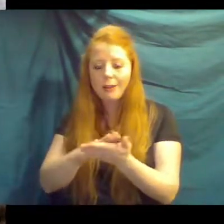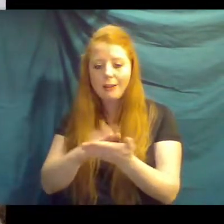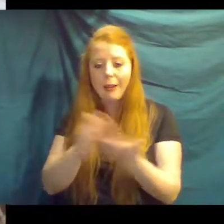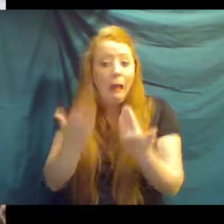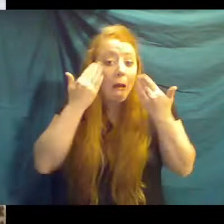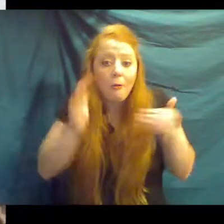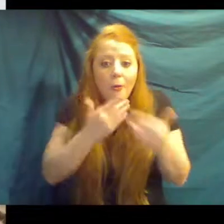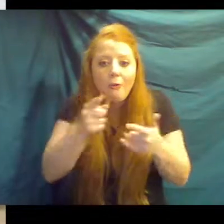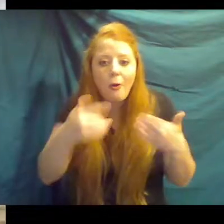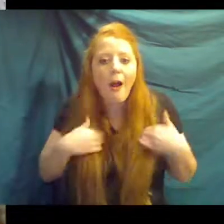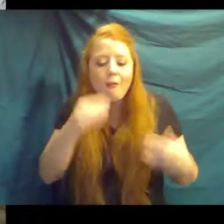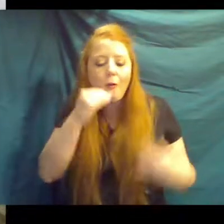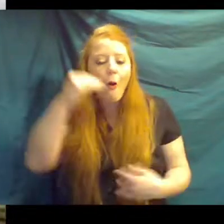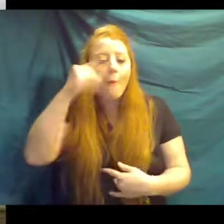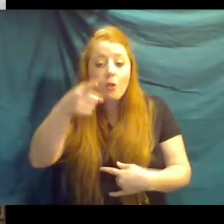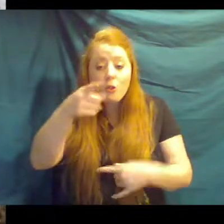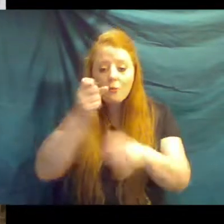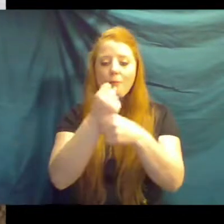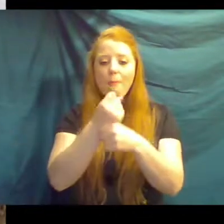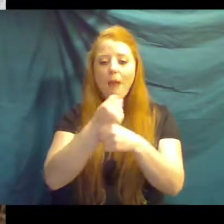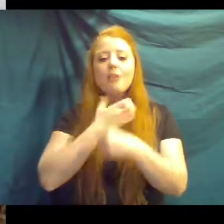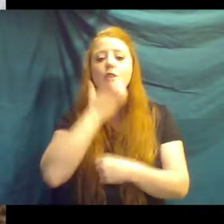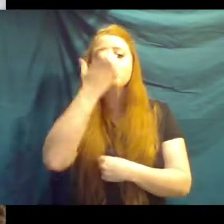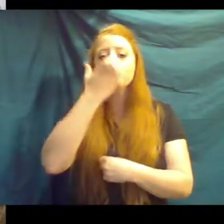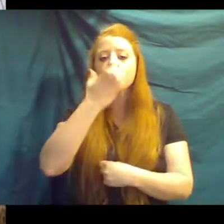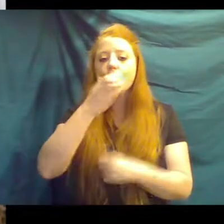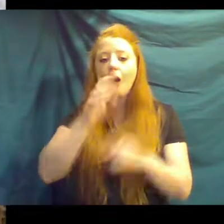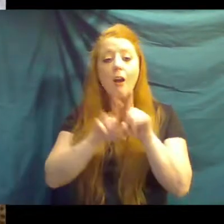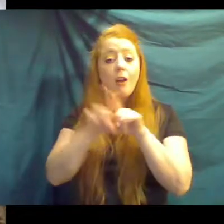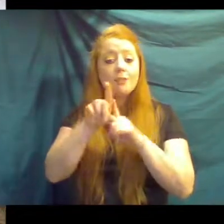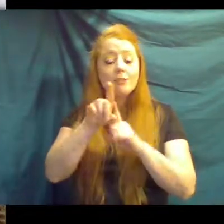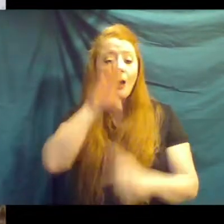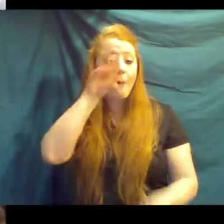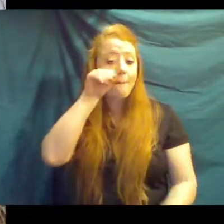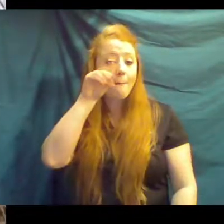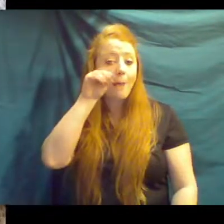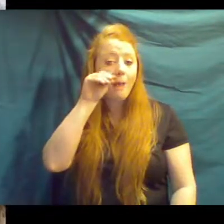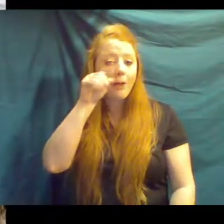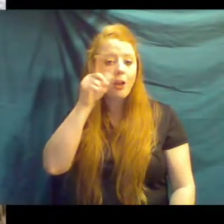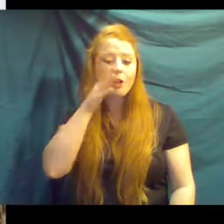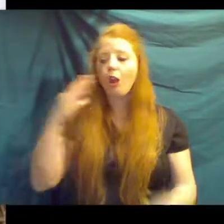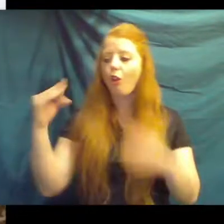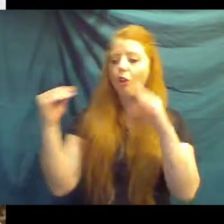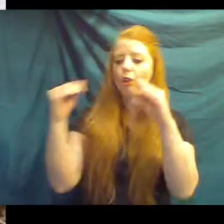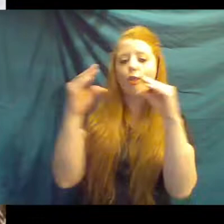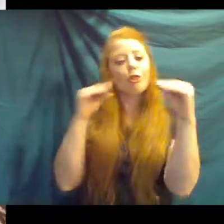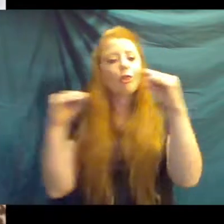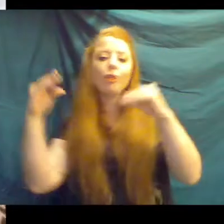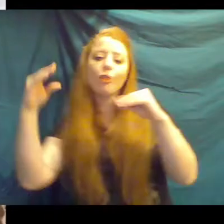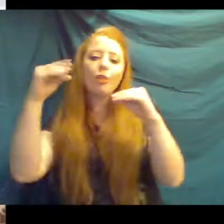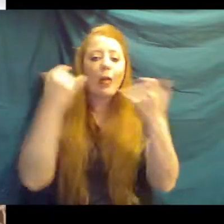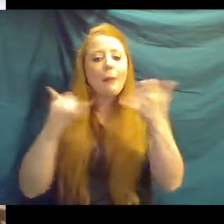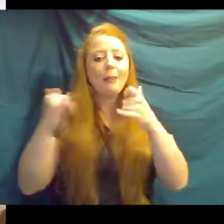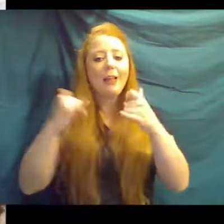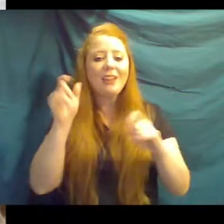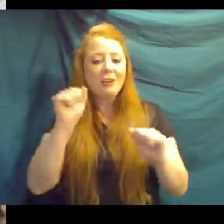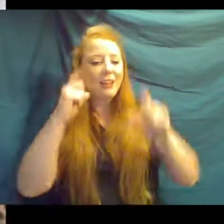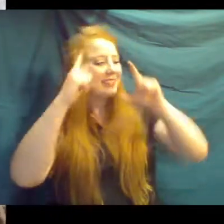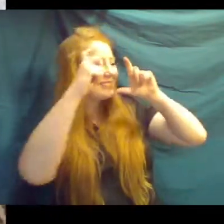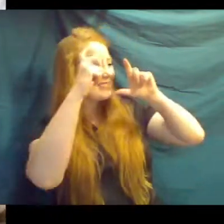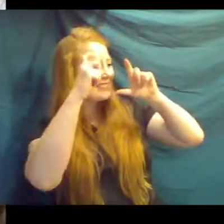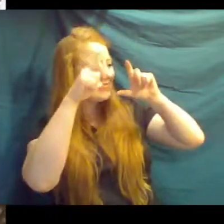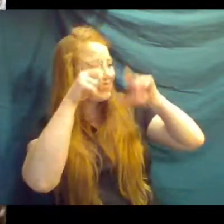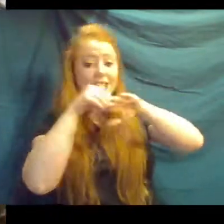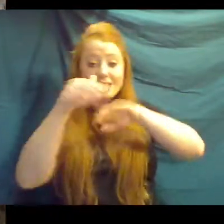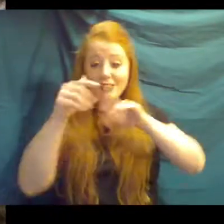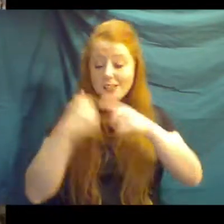giraffe sock puppet, put on your own plays, take photos, and send them in to us. We would love to see what you come up